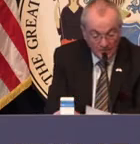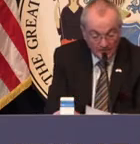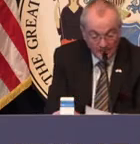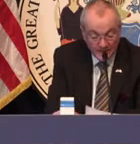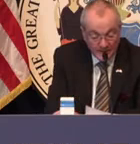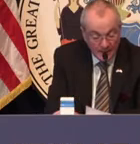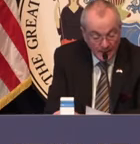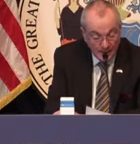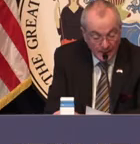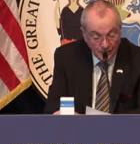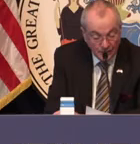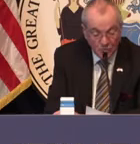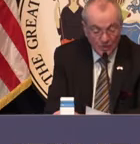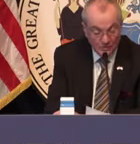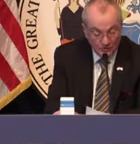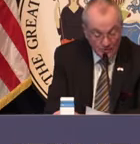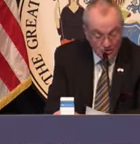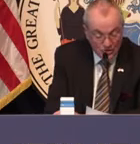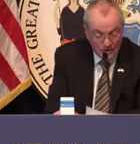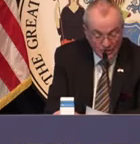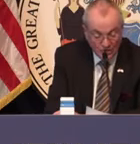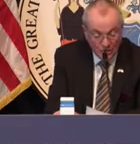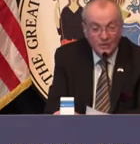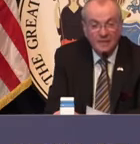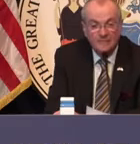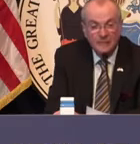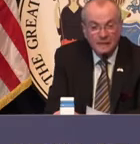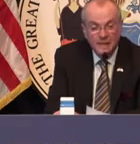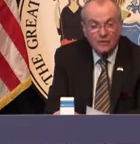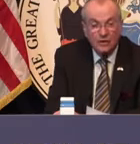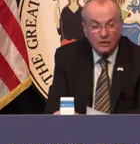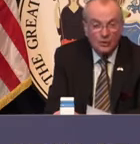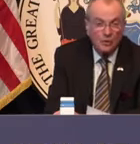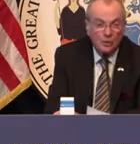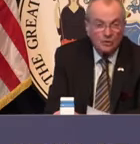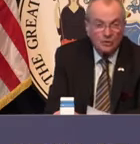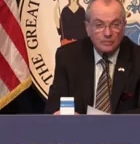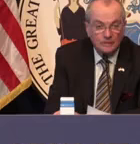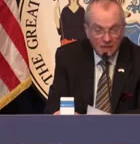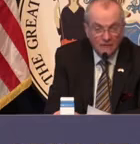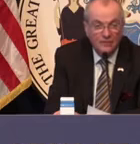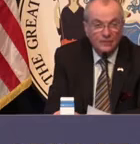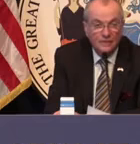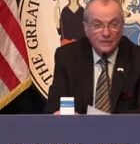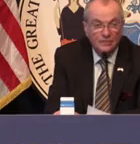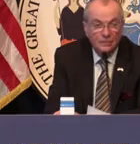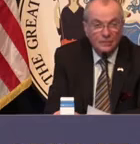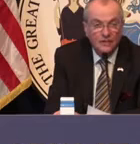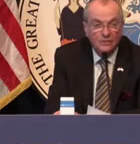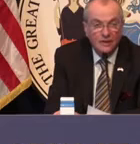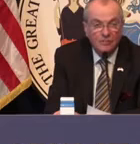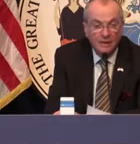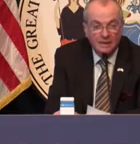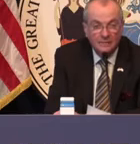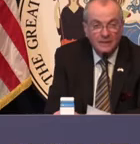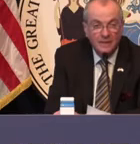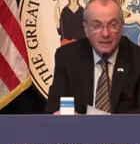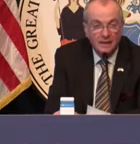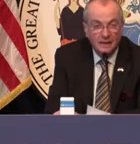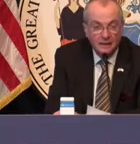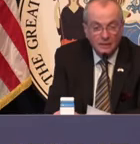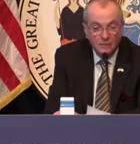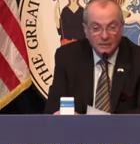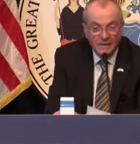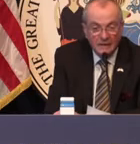rate of doubling has increased since yesterday. That's a good thing. If we look at our long-term care facilities, which is next up, Mahan,